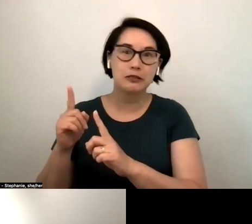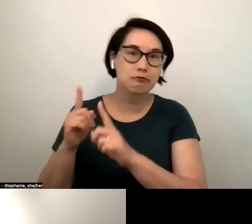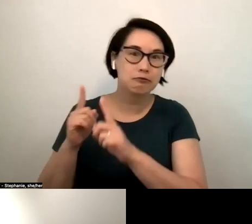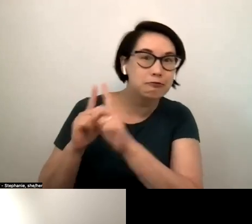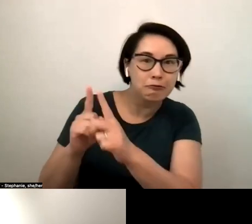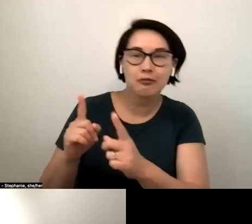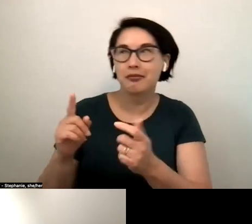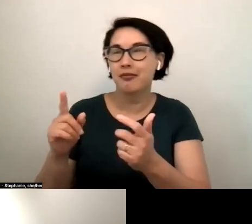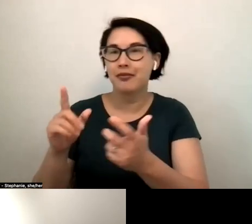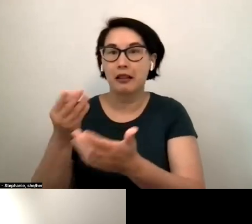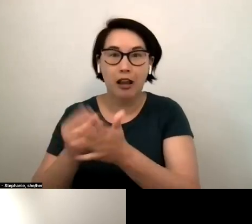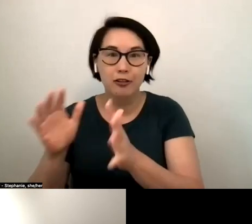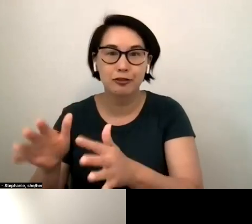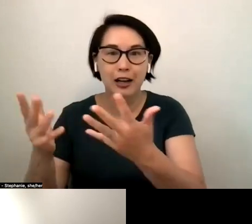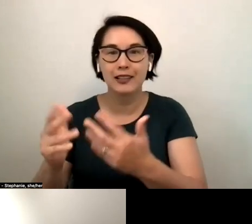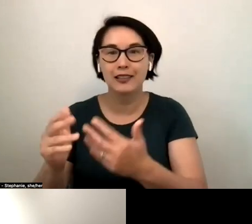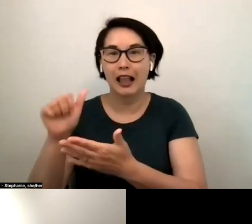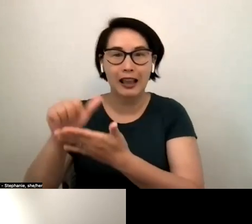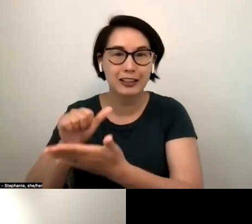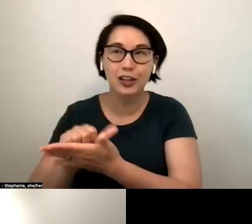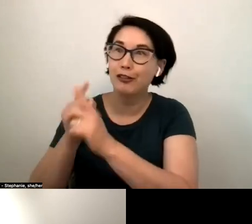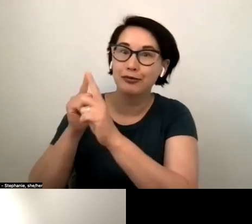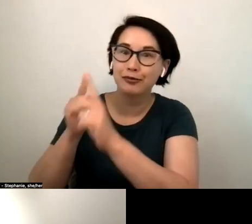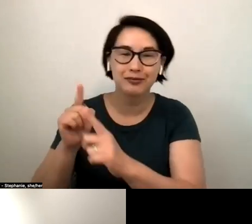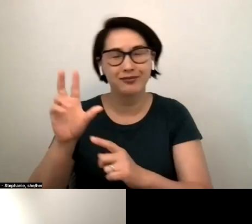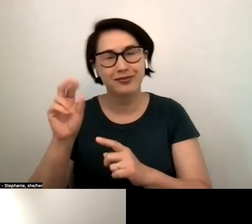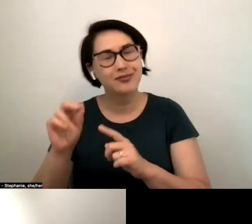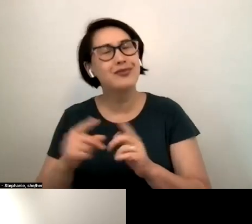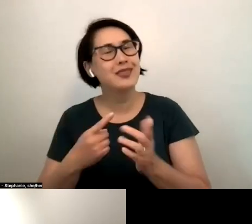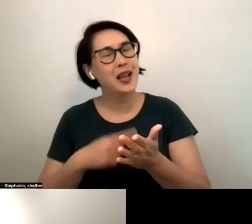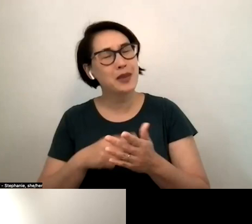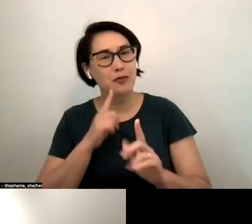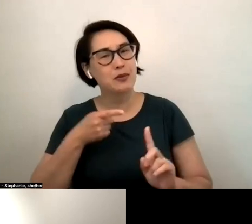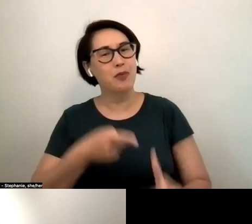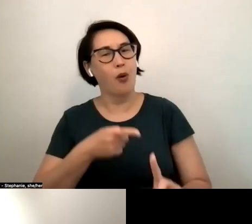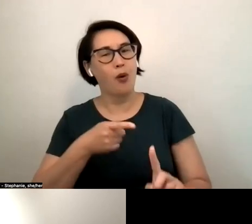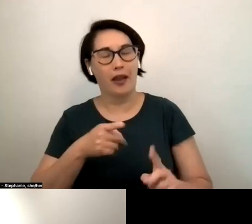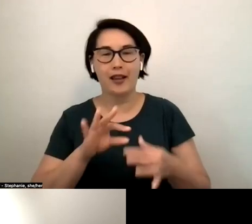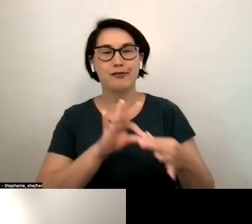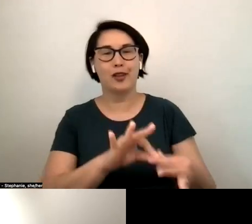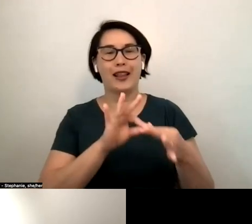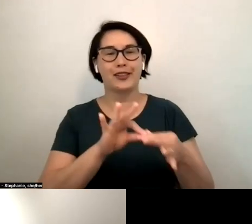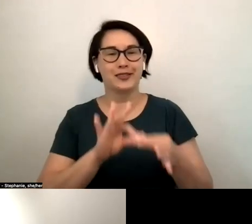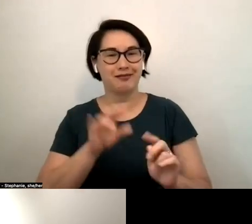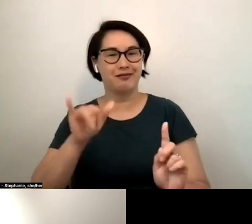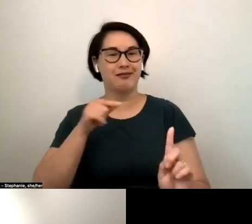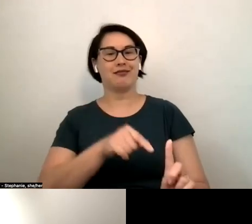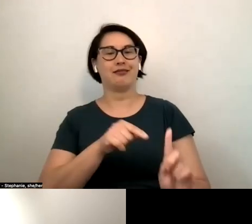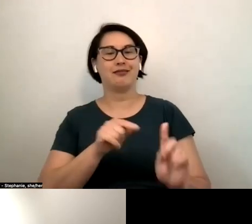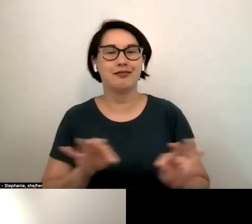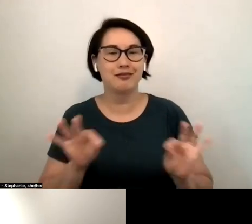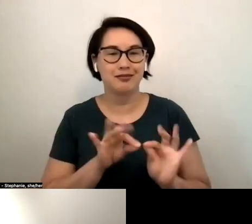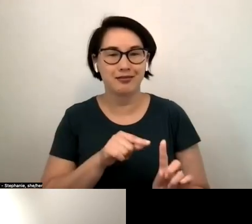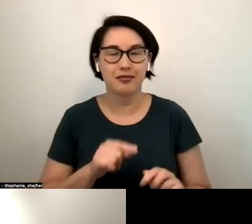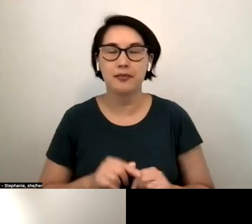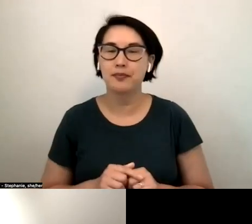basics about how we even are in relationship to each other is a core part of this um this